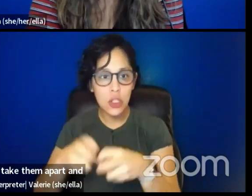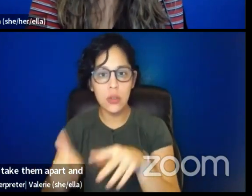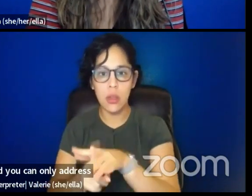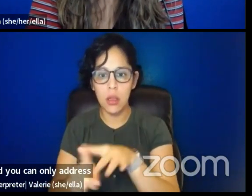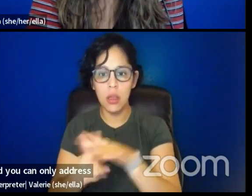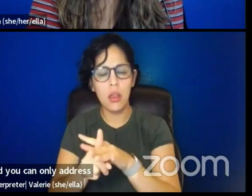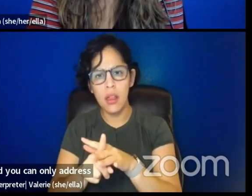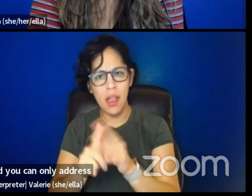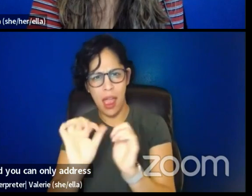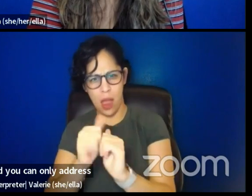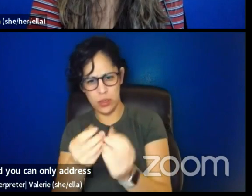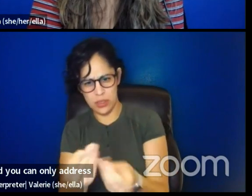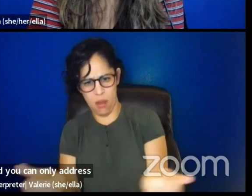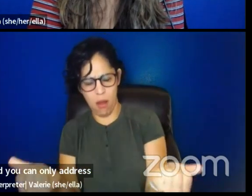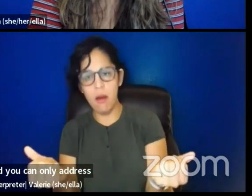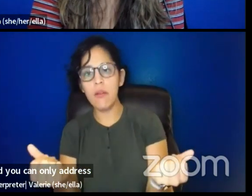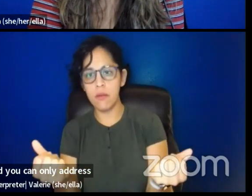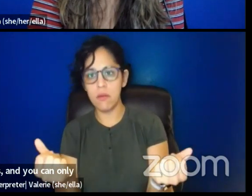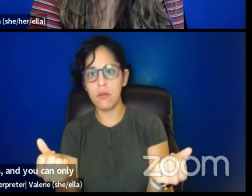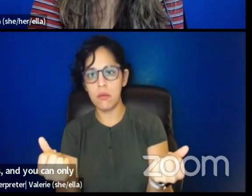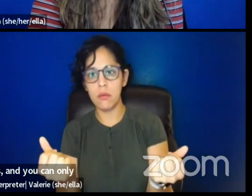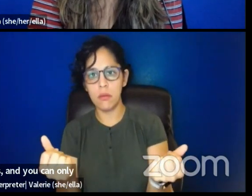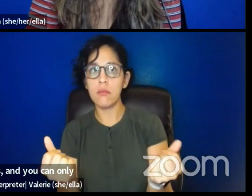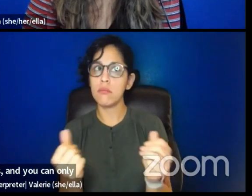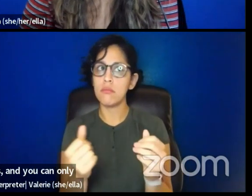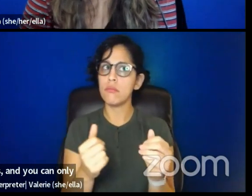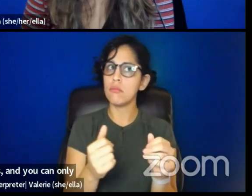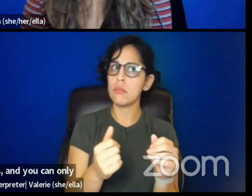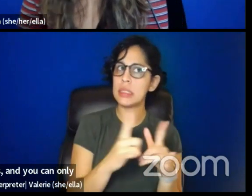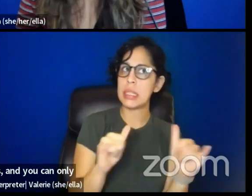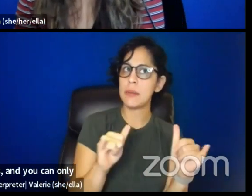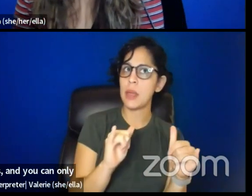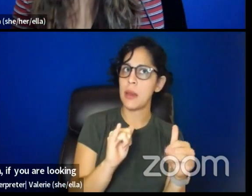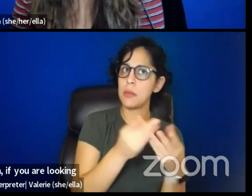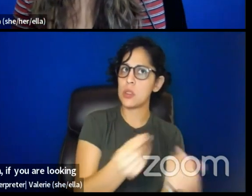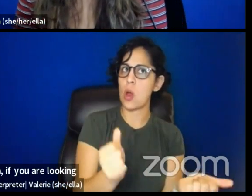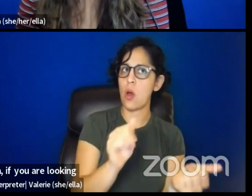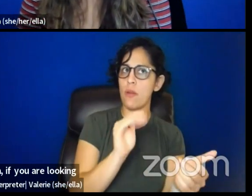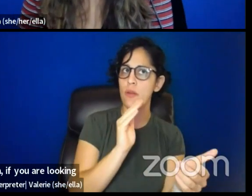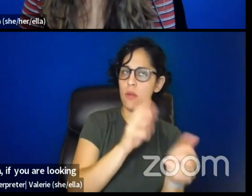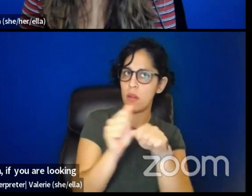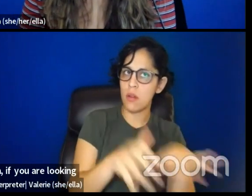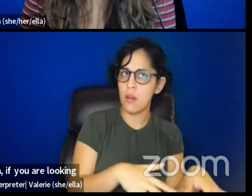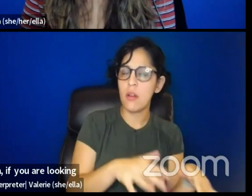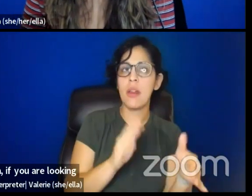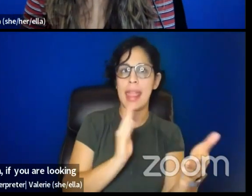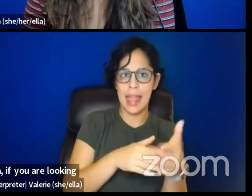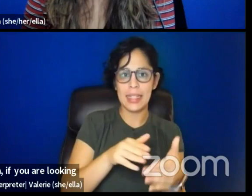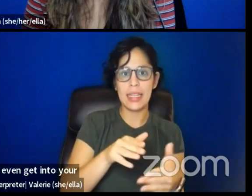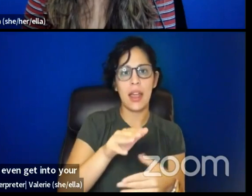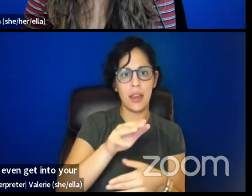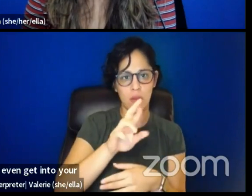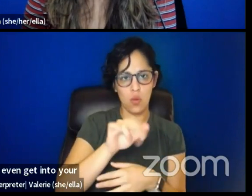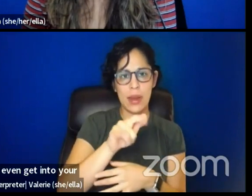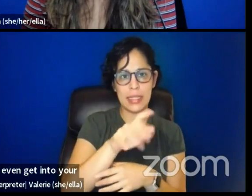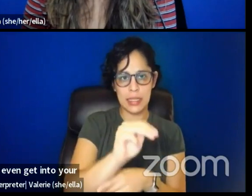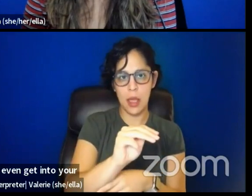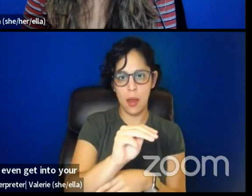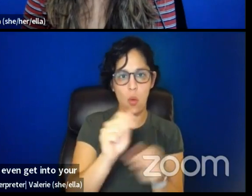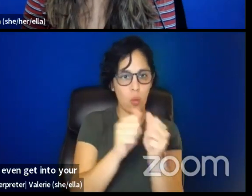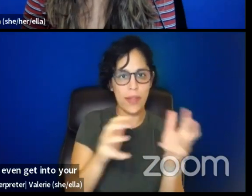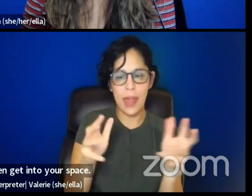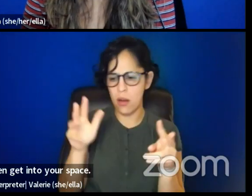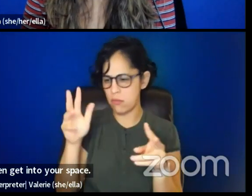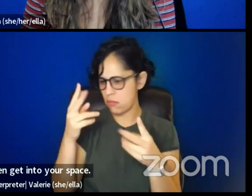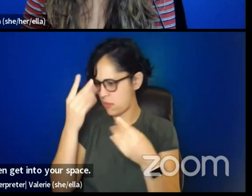address the issues of anti-racism if you are looking hard at who has access, who can even get into your space. Um, is